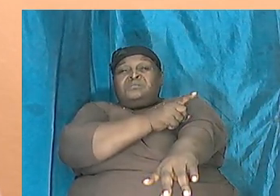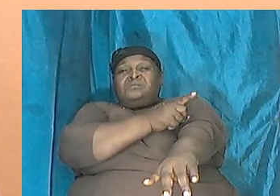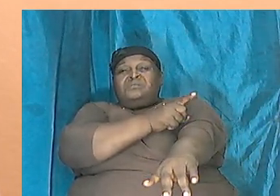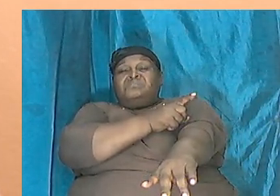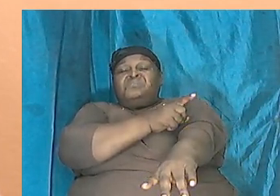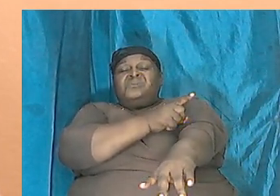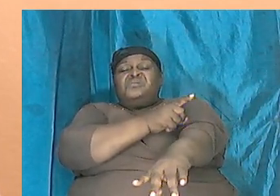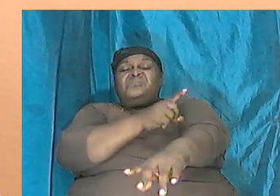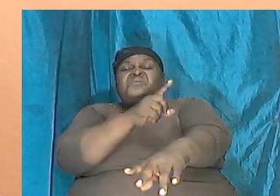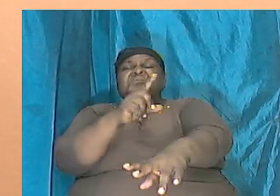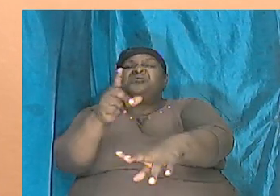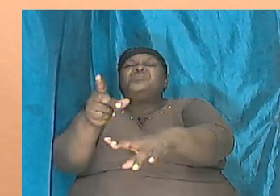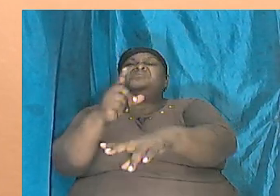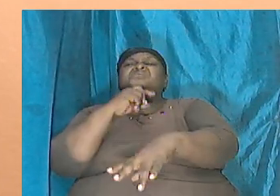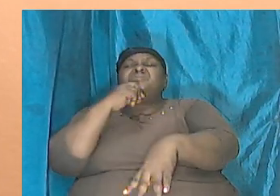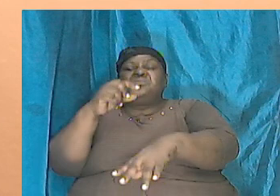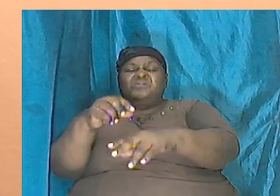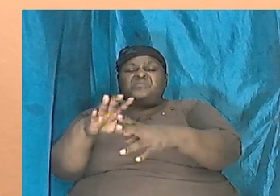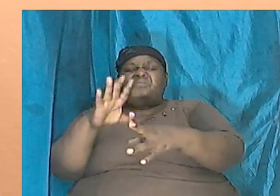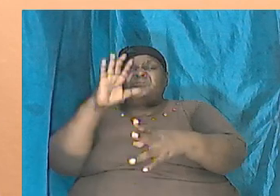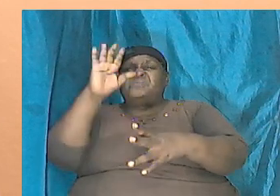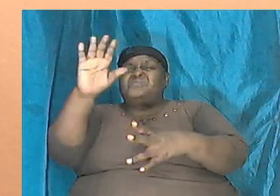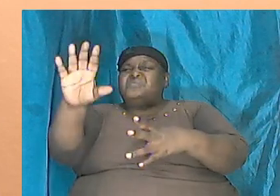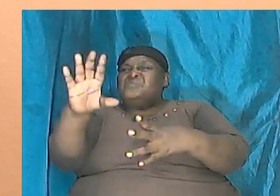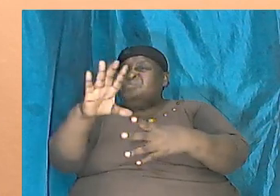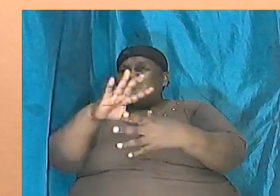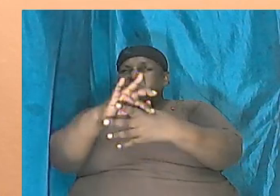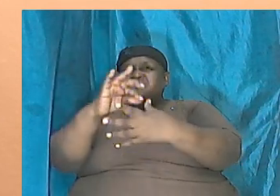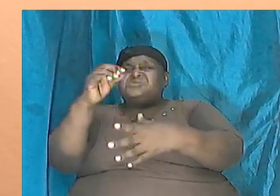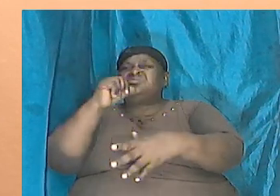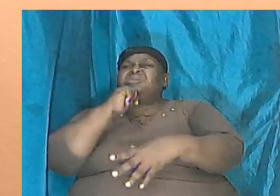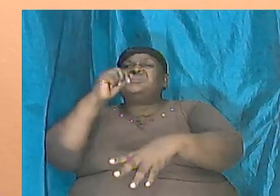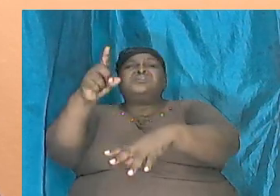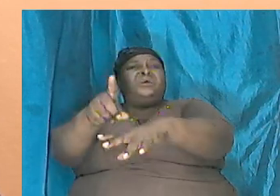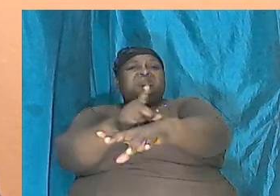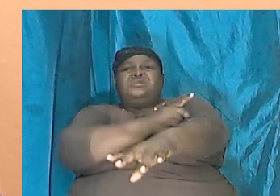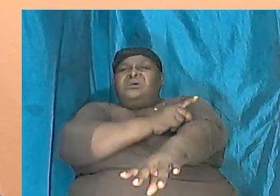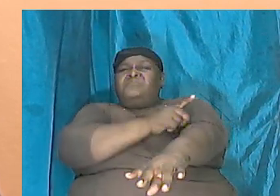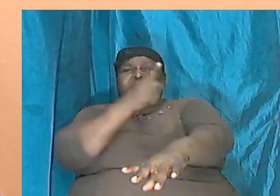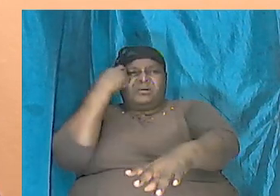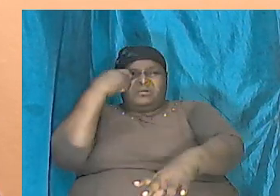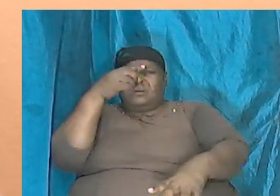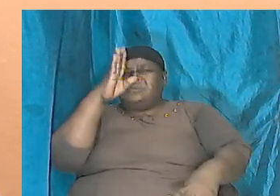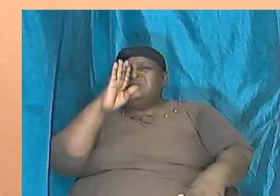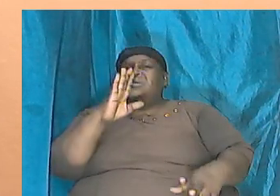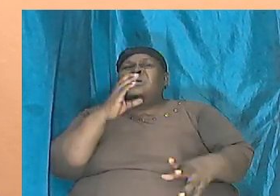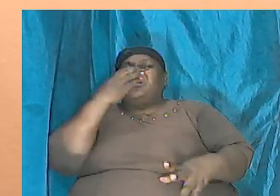skin was not dark because God cursed you he did not curse Cush